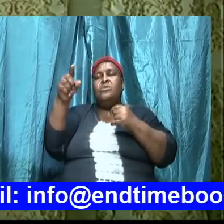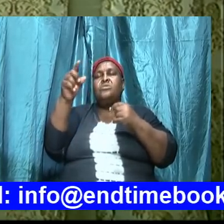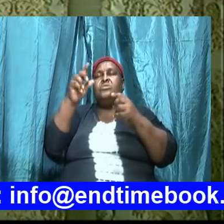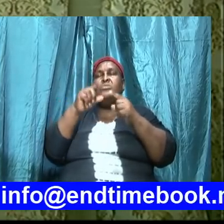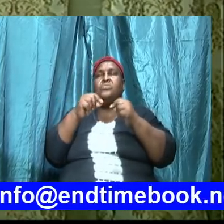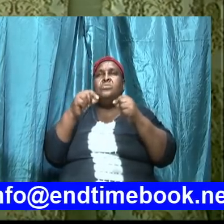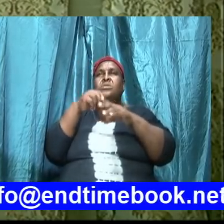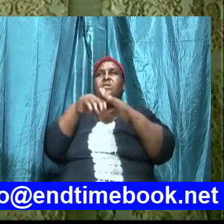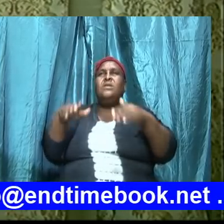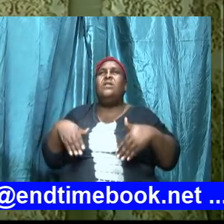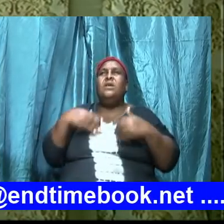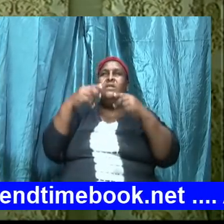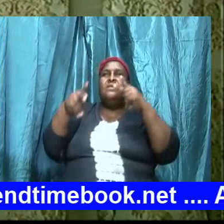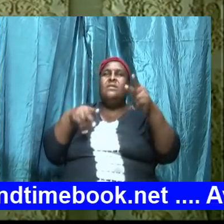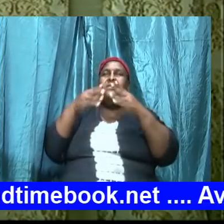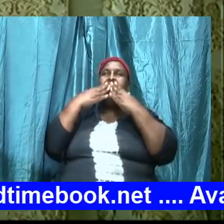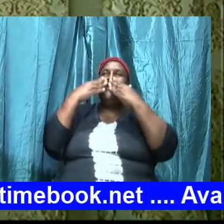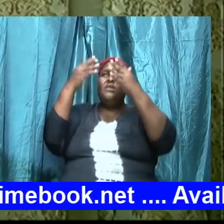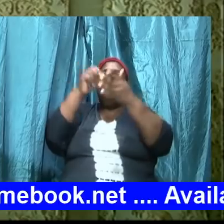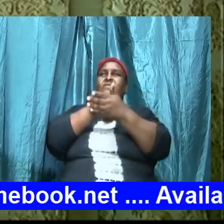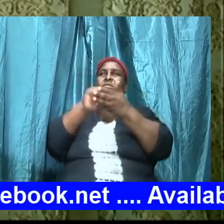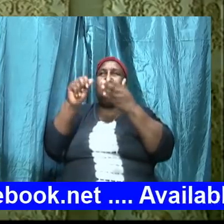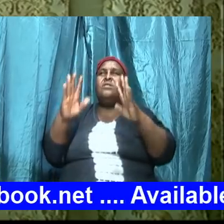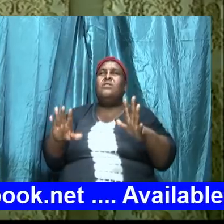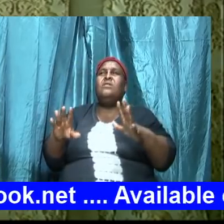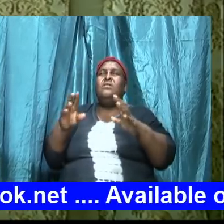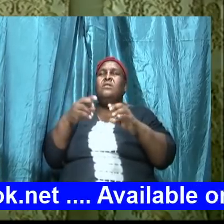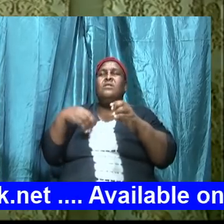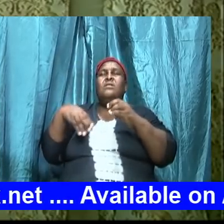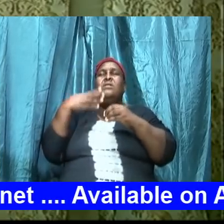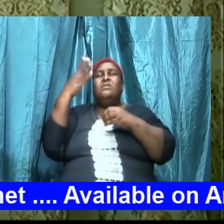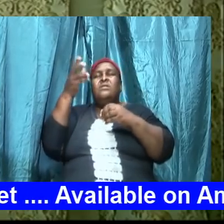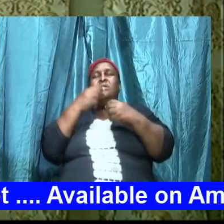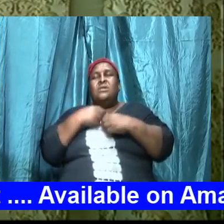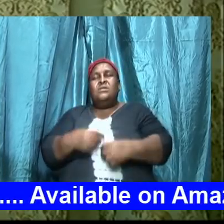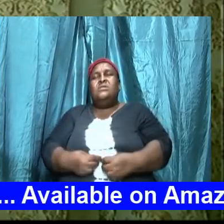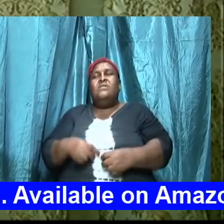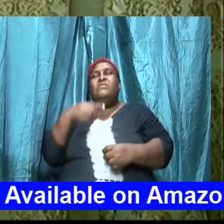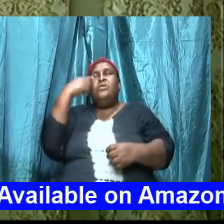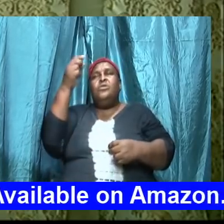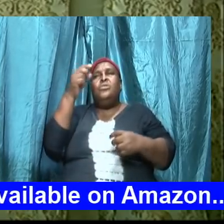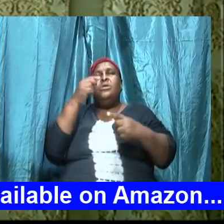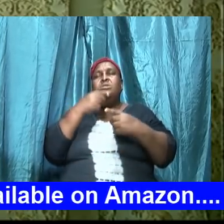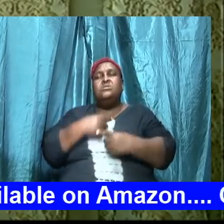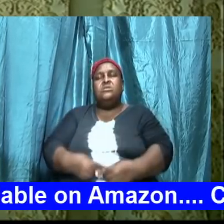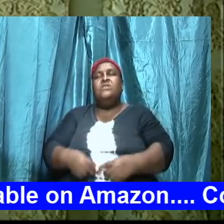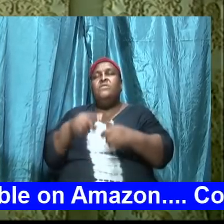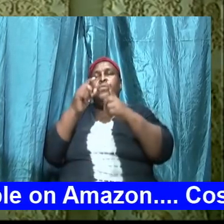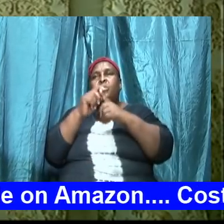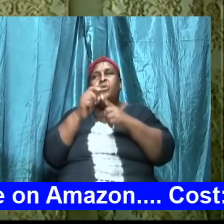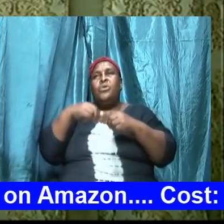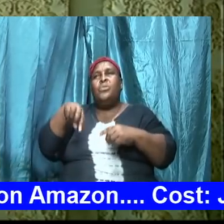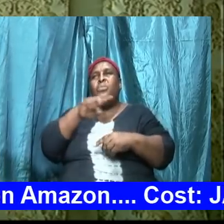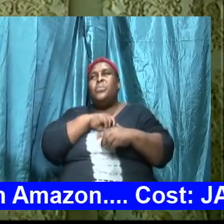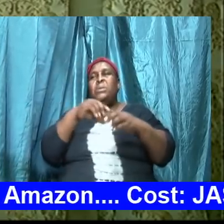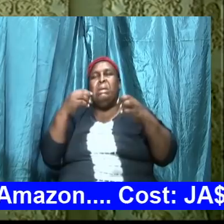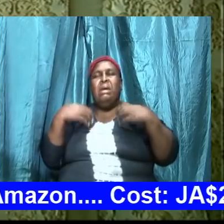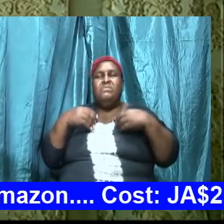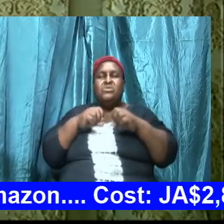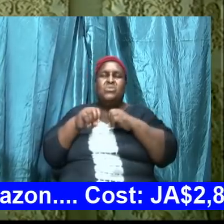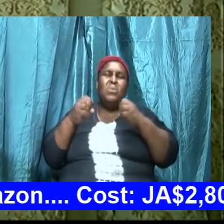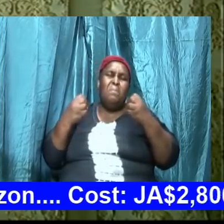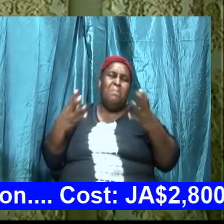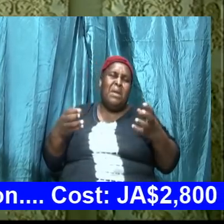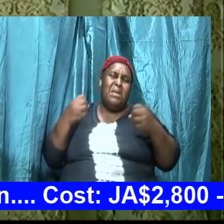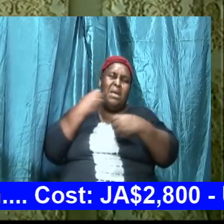of your people I thank you for your saints there is a desire for you there is a desire for the word but we have so many of